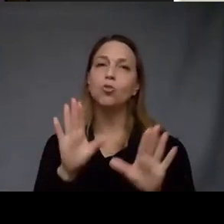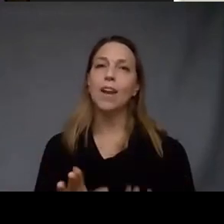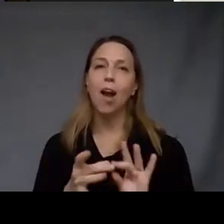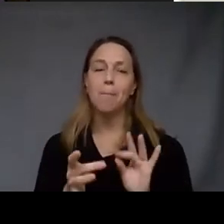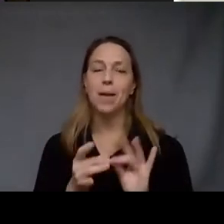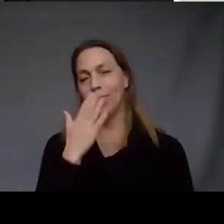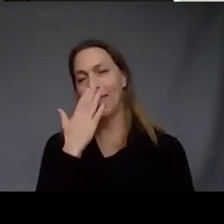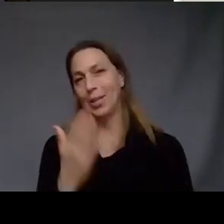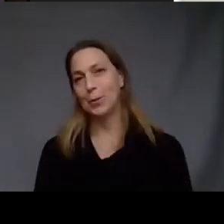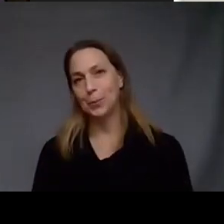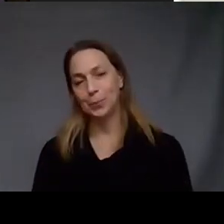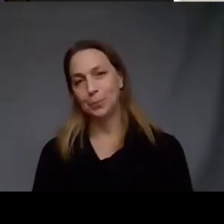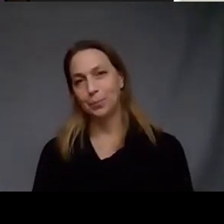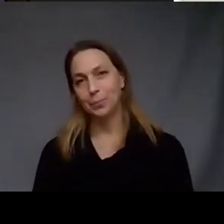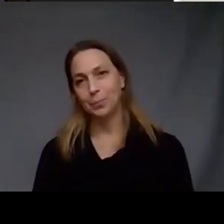hear thank you